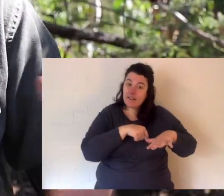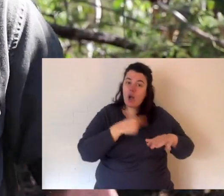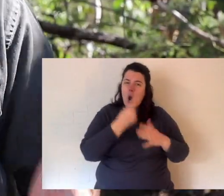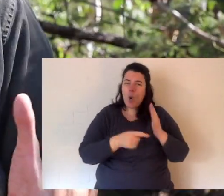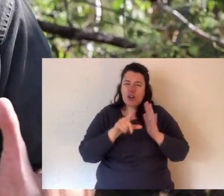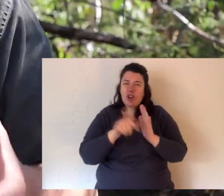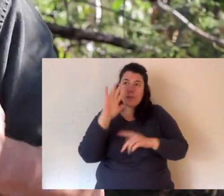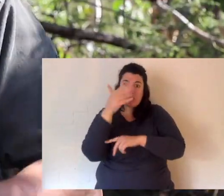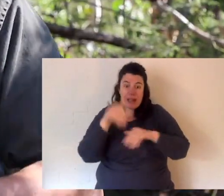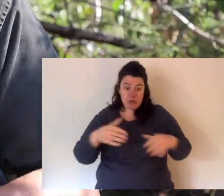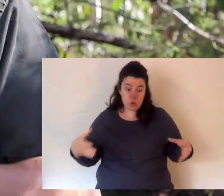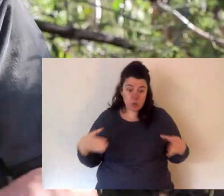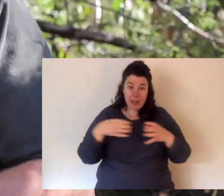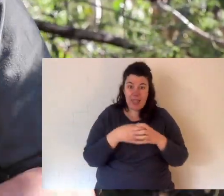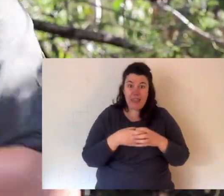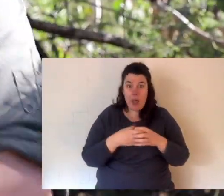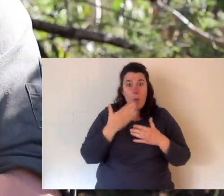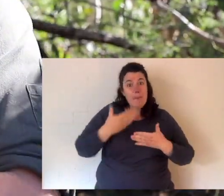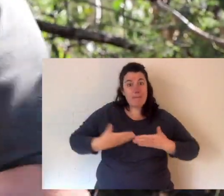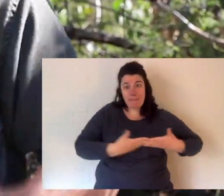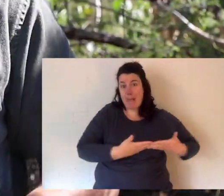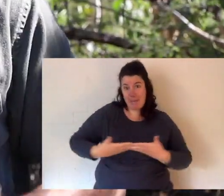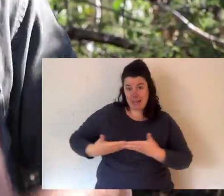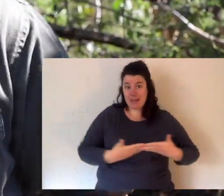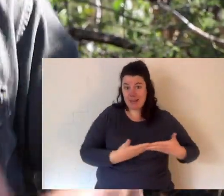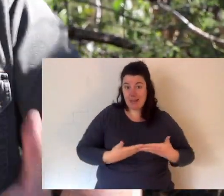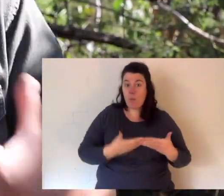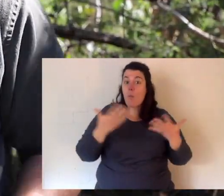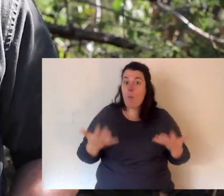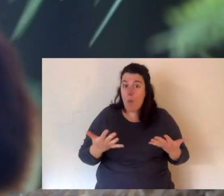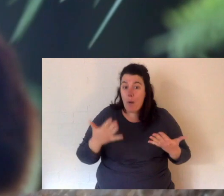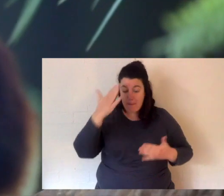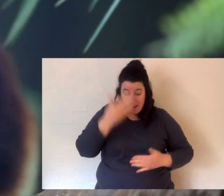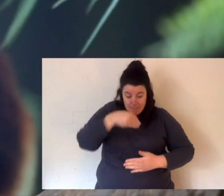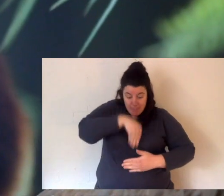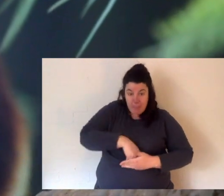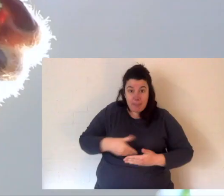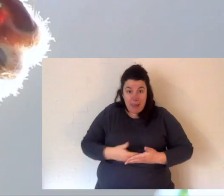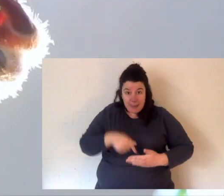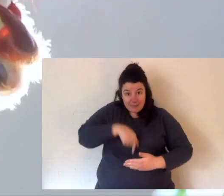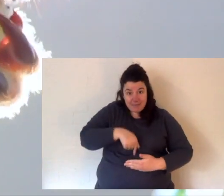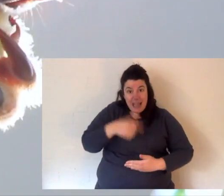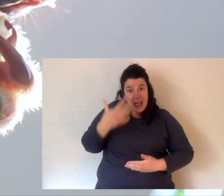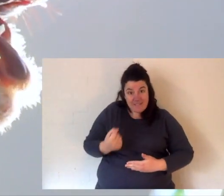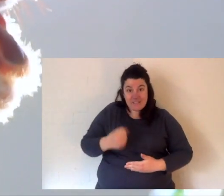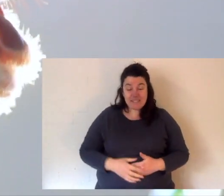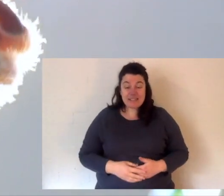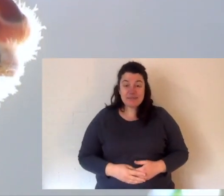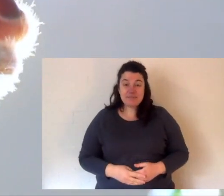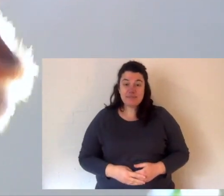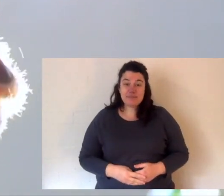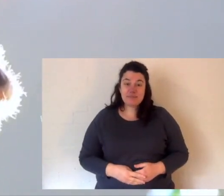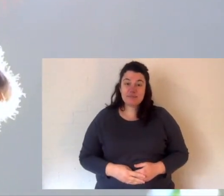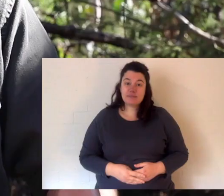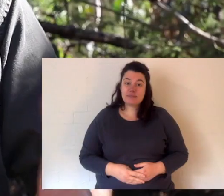kangaroos come together is really when male and female breed or when mum's carrying a joey. A female tree kangaroos can only have